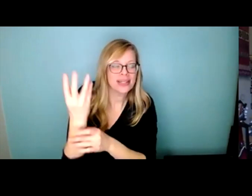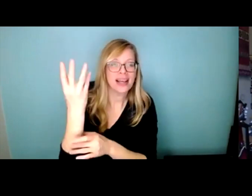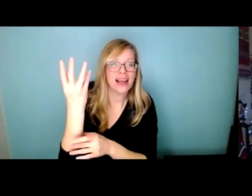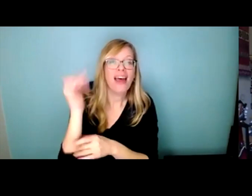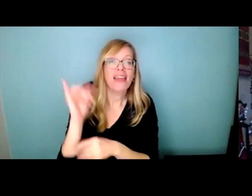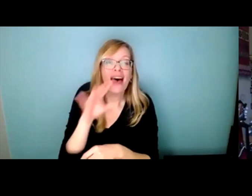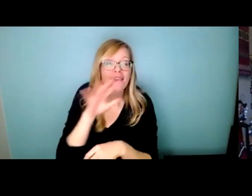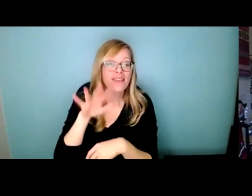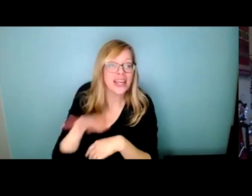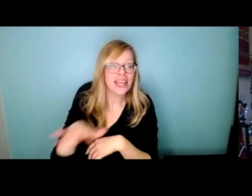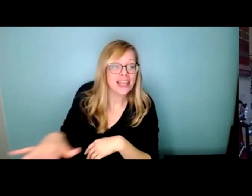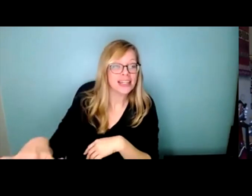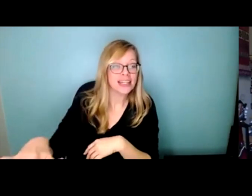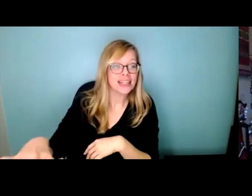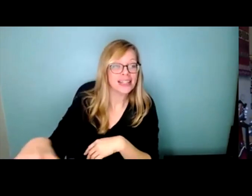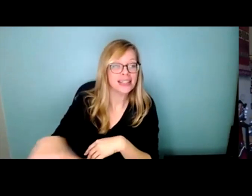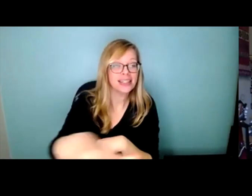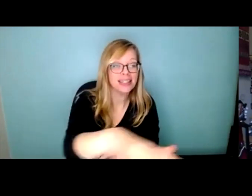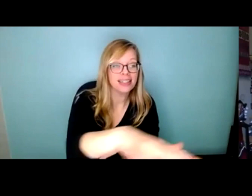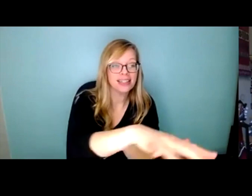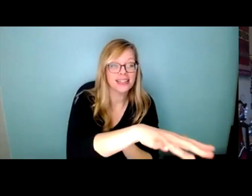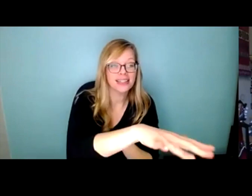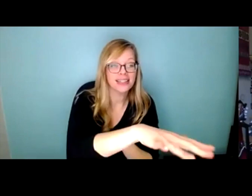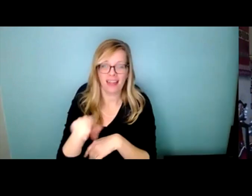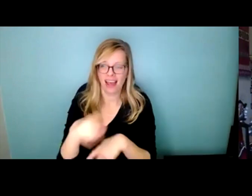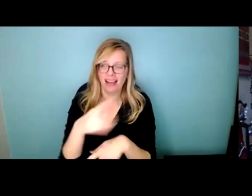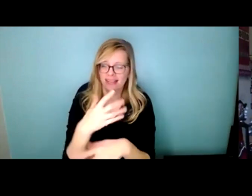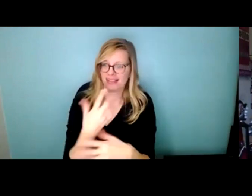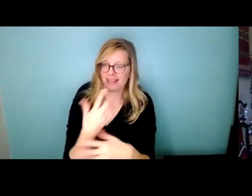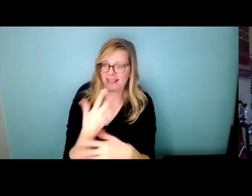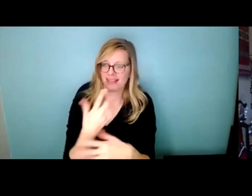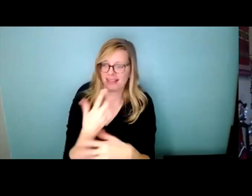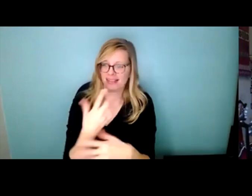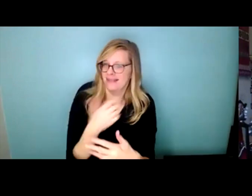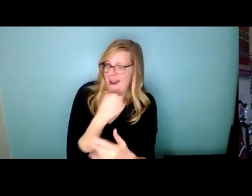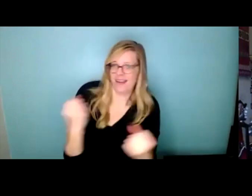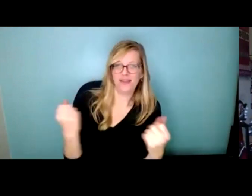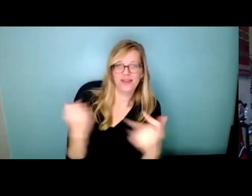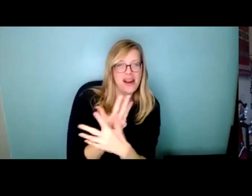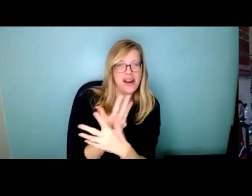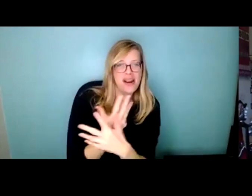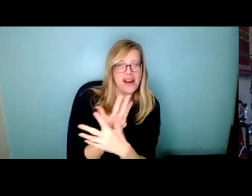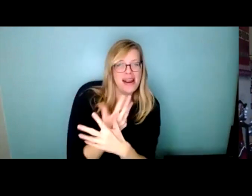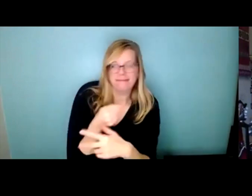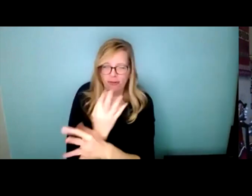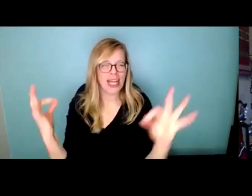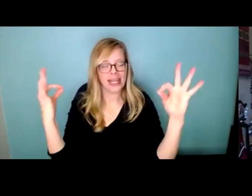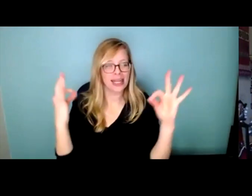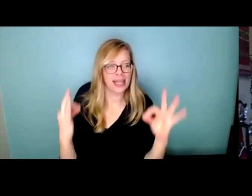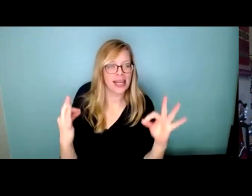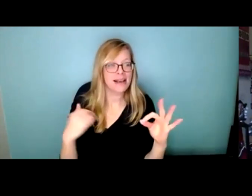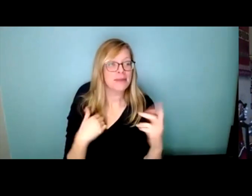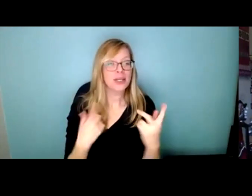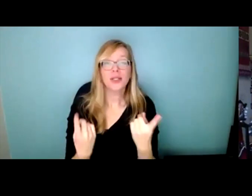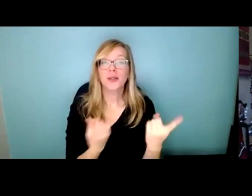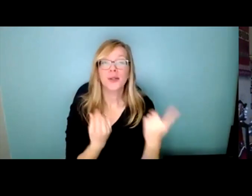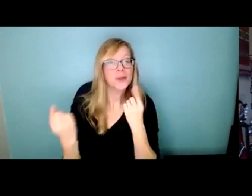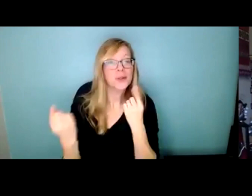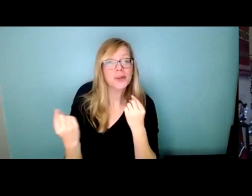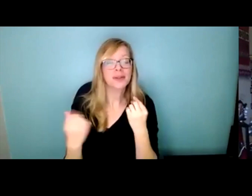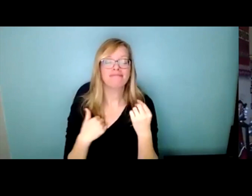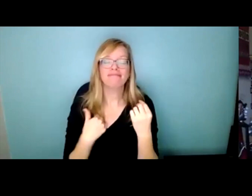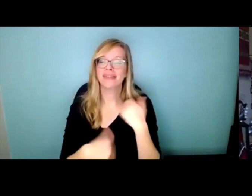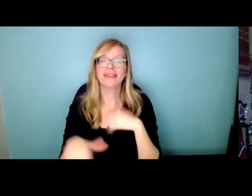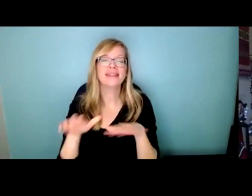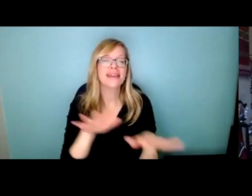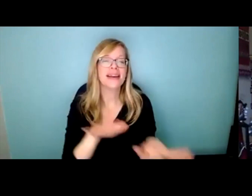those not afraid to be free. I'm gonna take